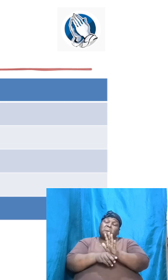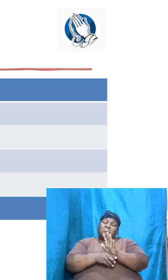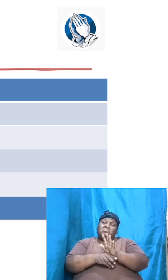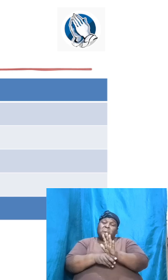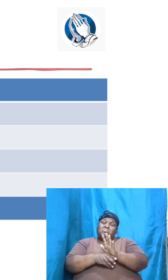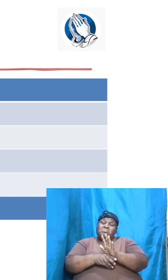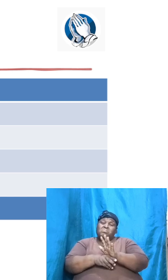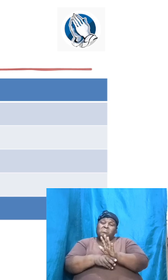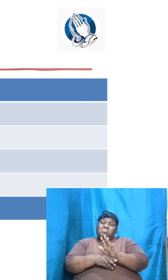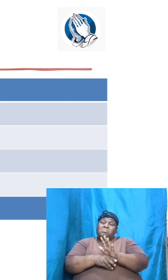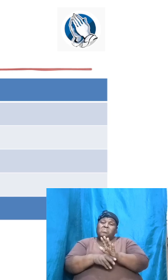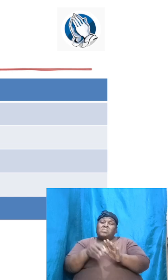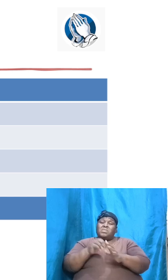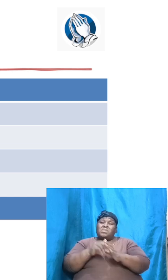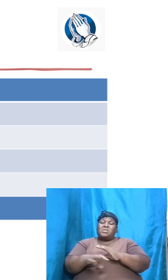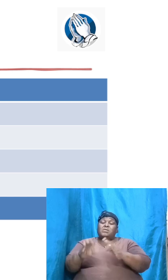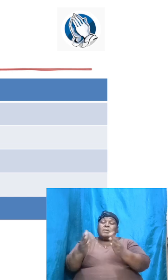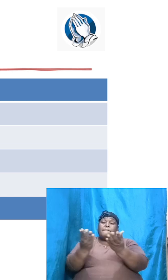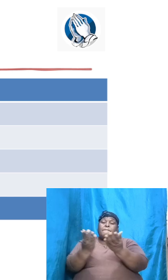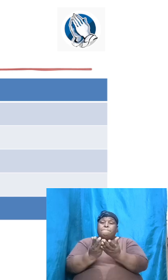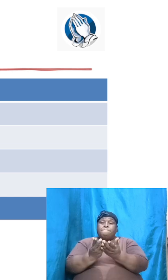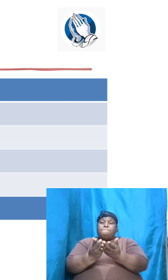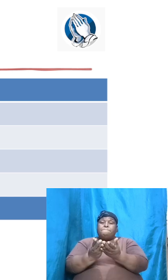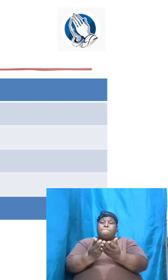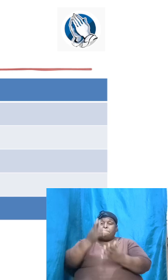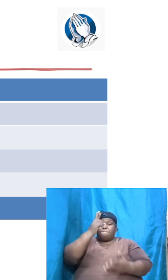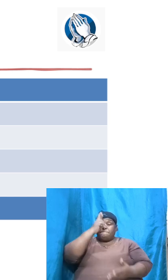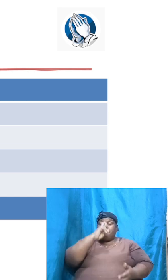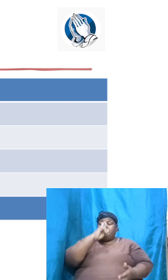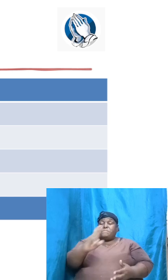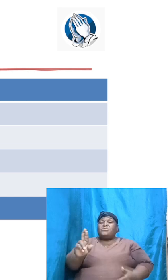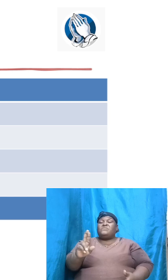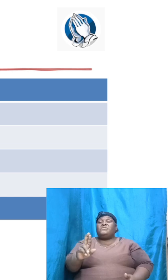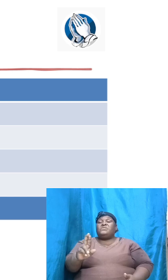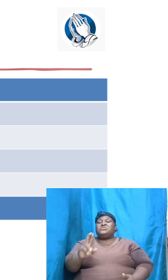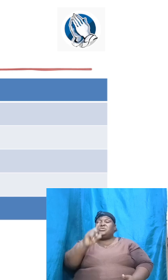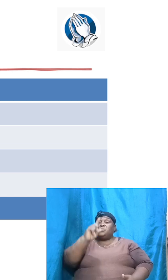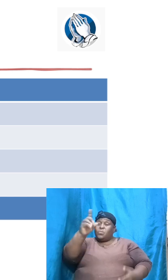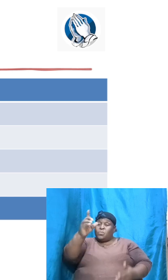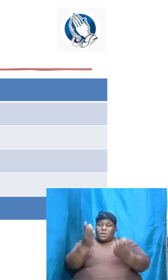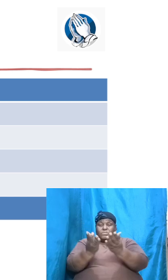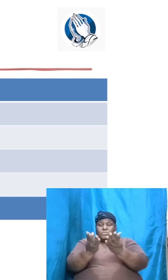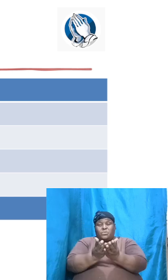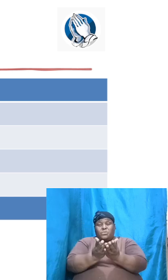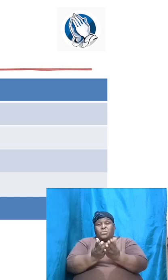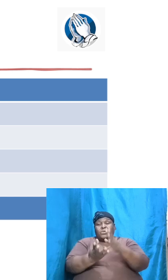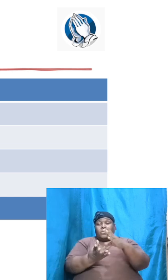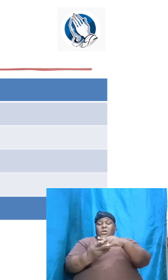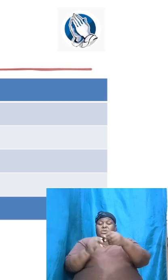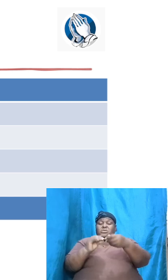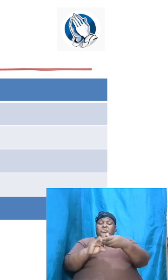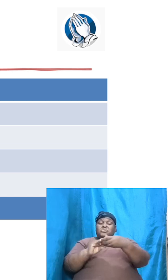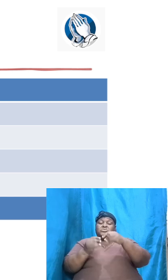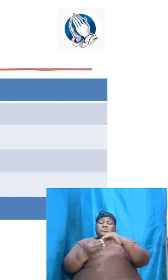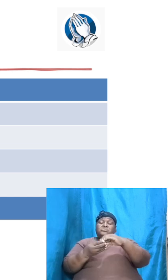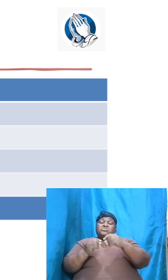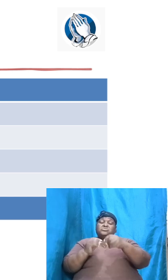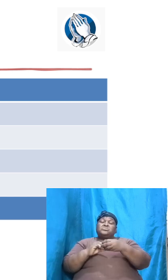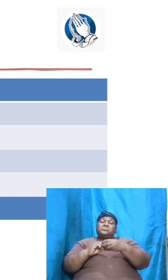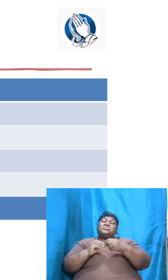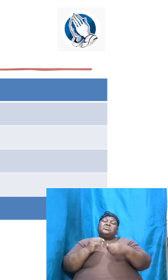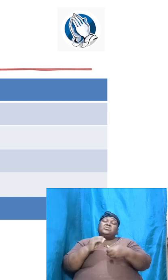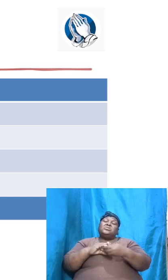consummated in the book of Revelation. One book, and the story flows from